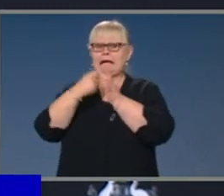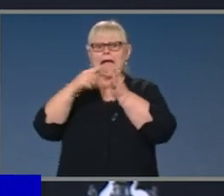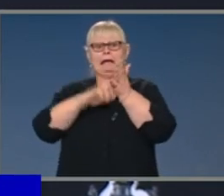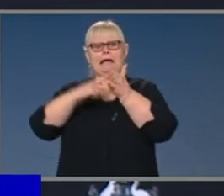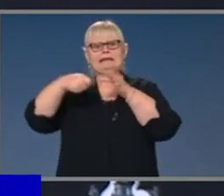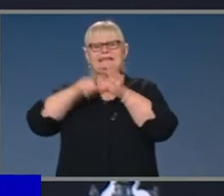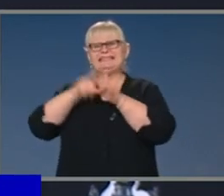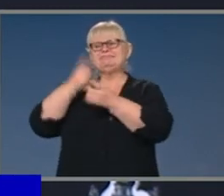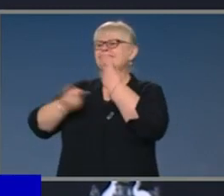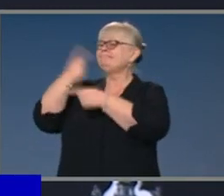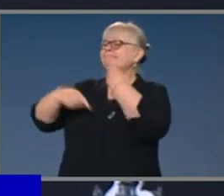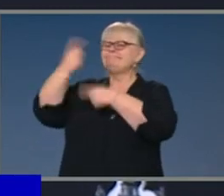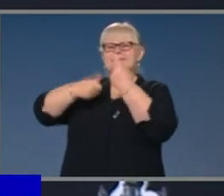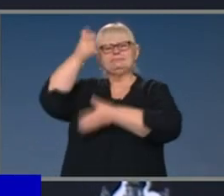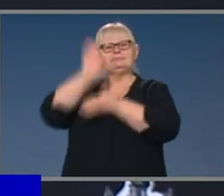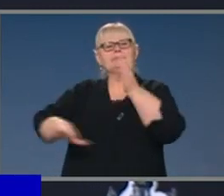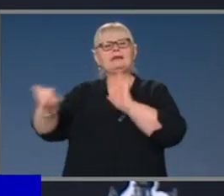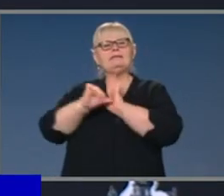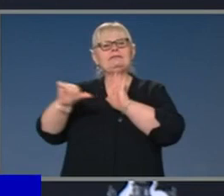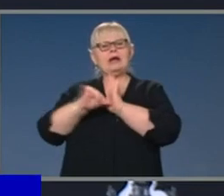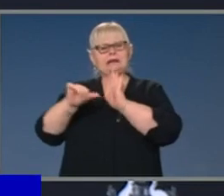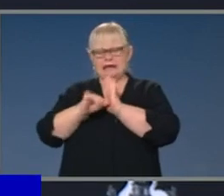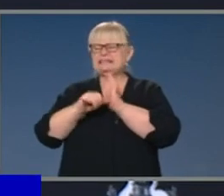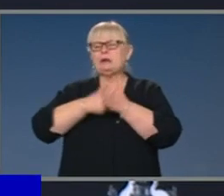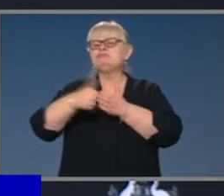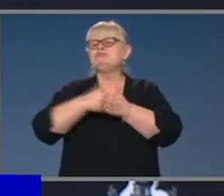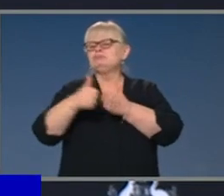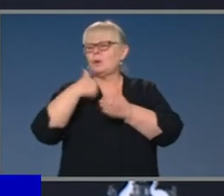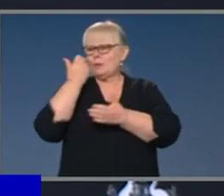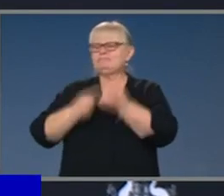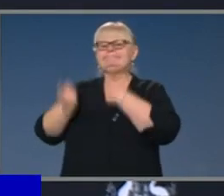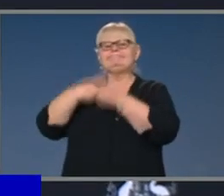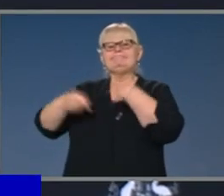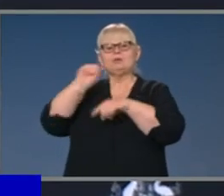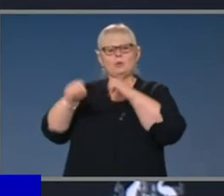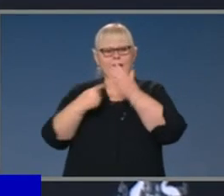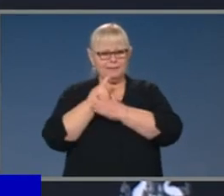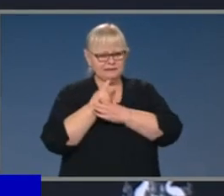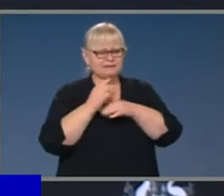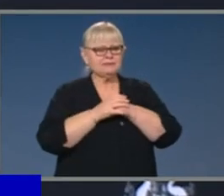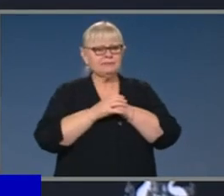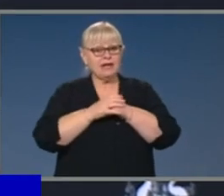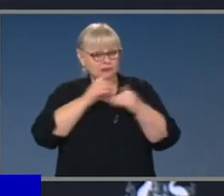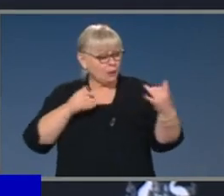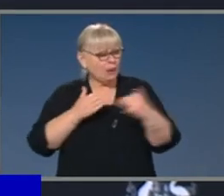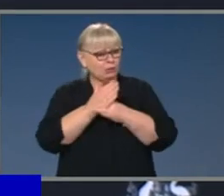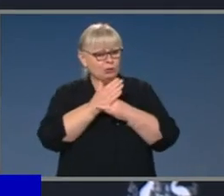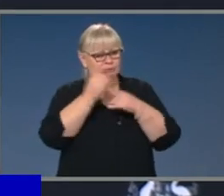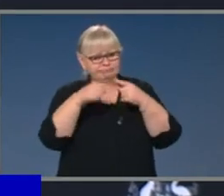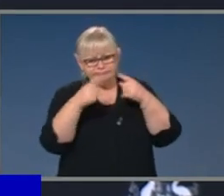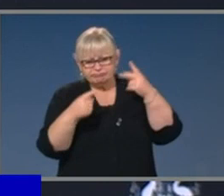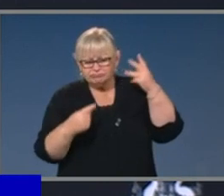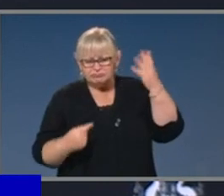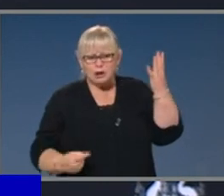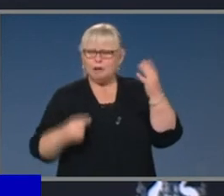standing item now at our regular meetings of the National Cabinet. He was able to take us through the